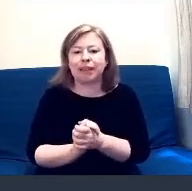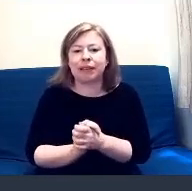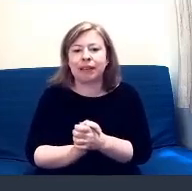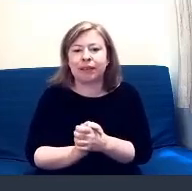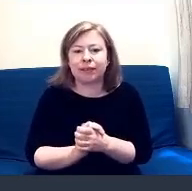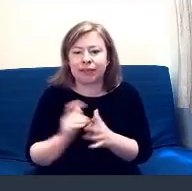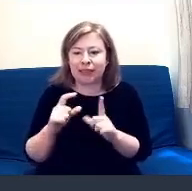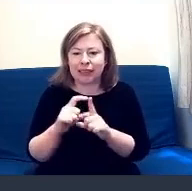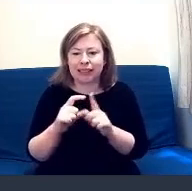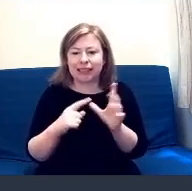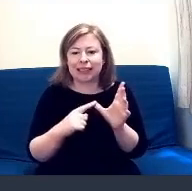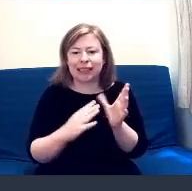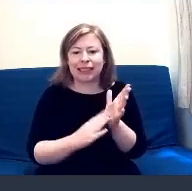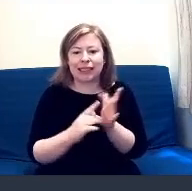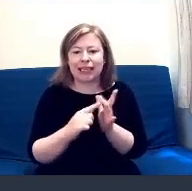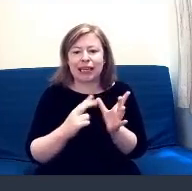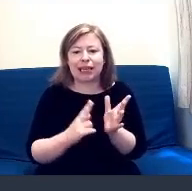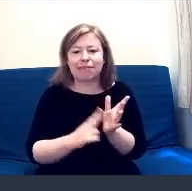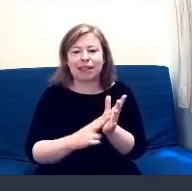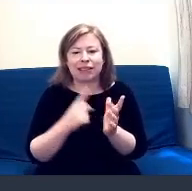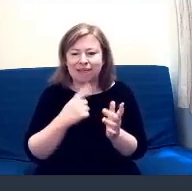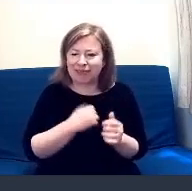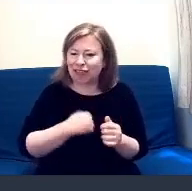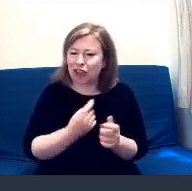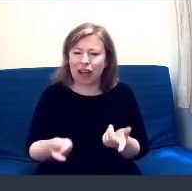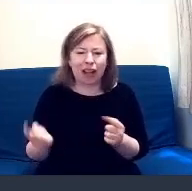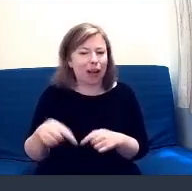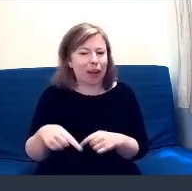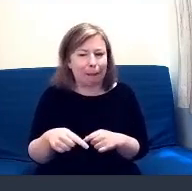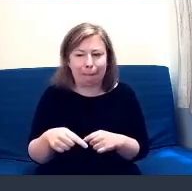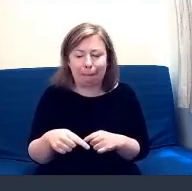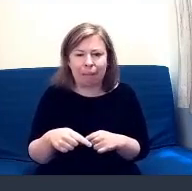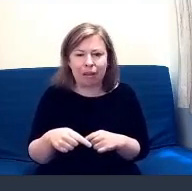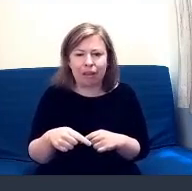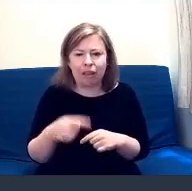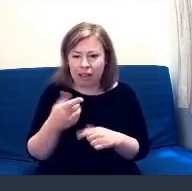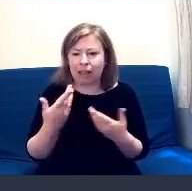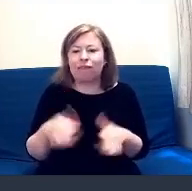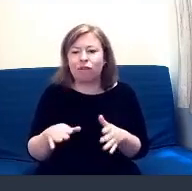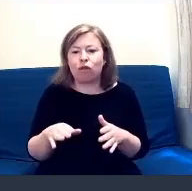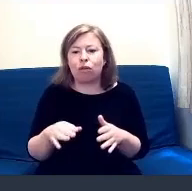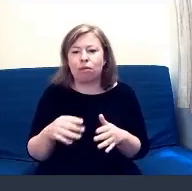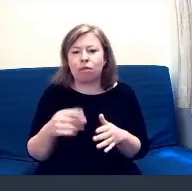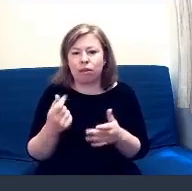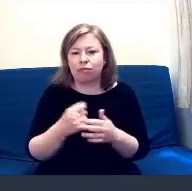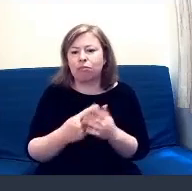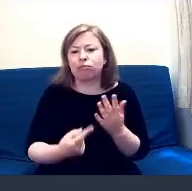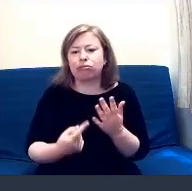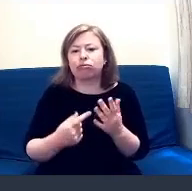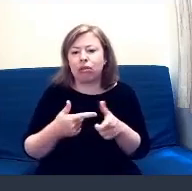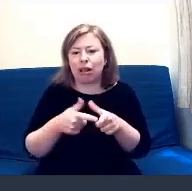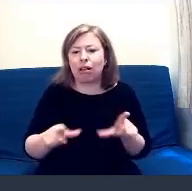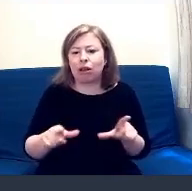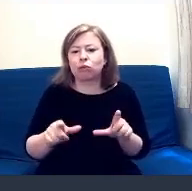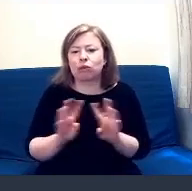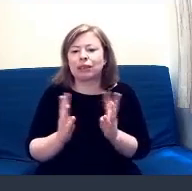Damien sends his apologies. He's the third team member of the multilingual team. However, we also need to say that